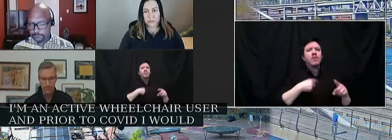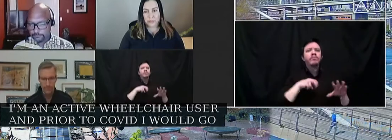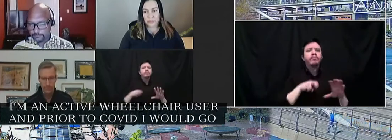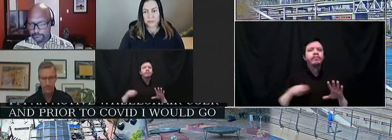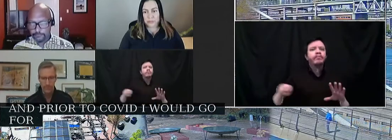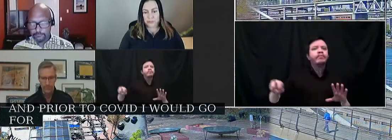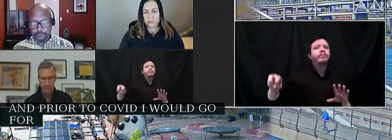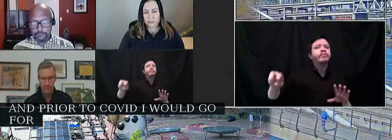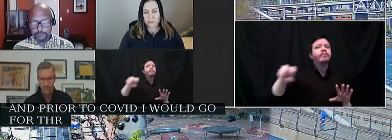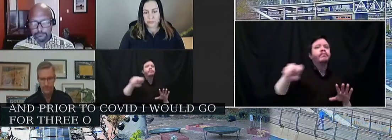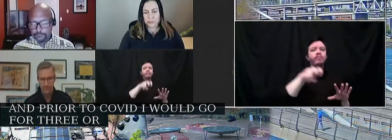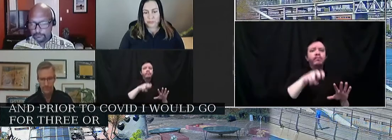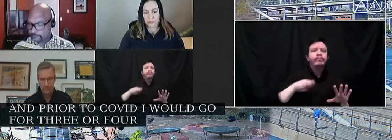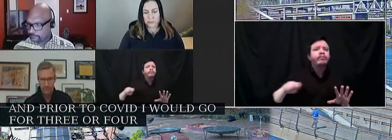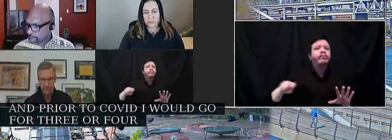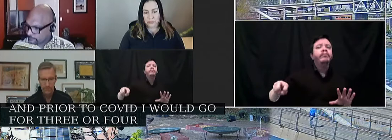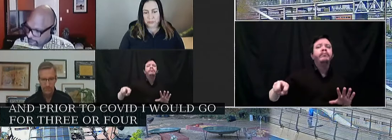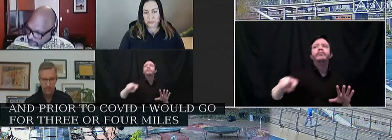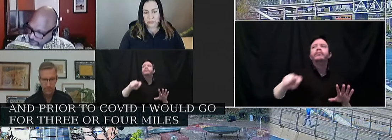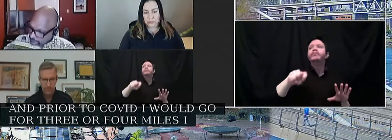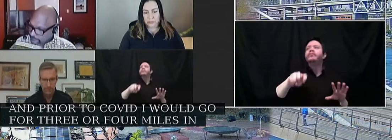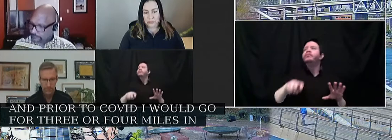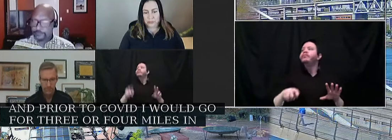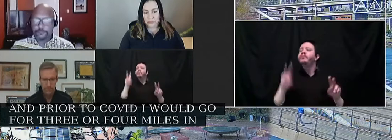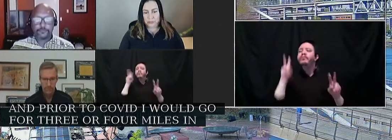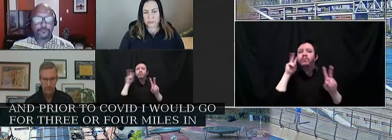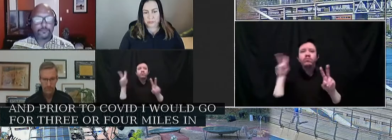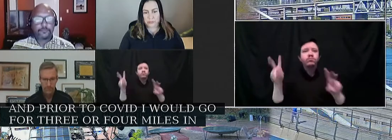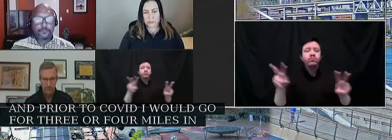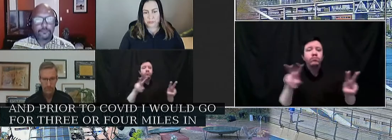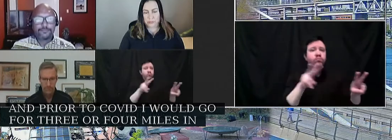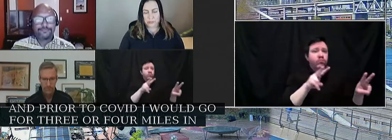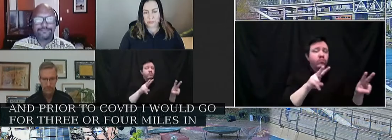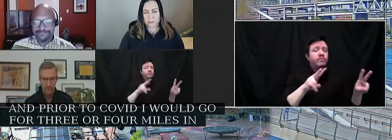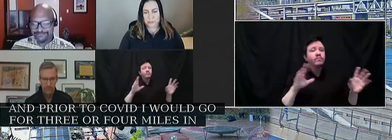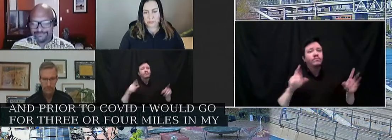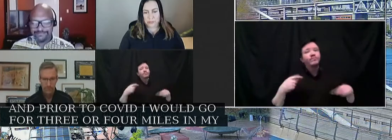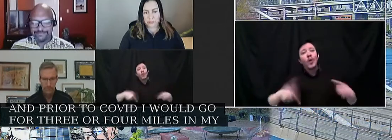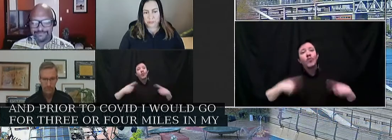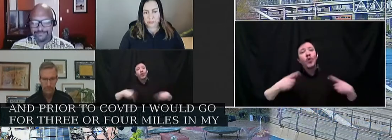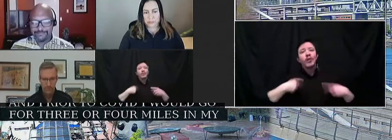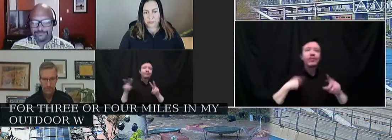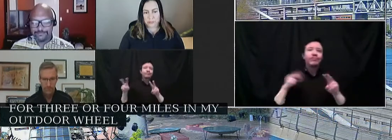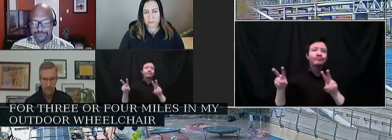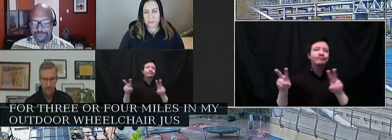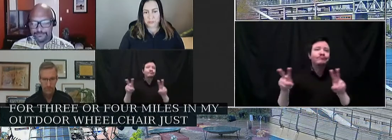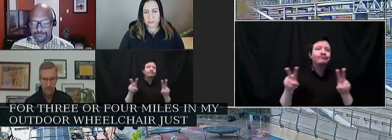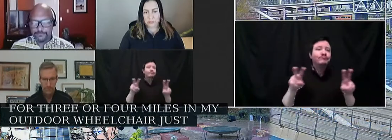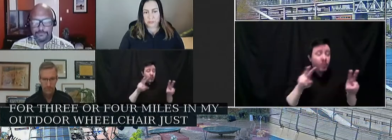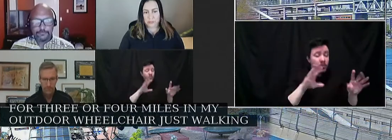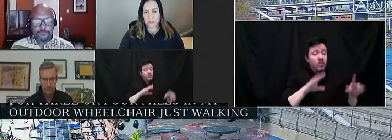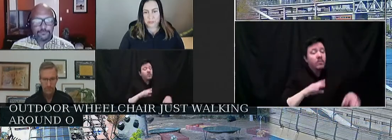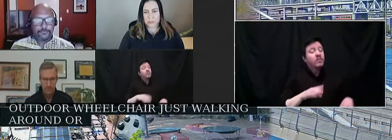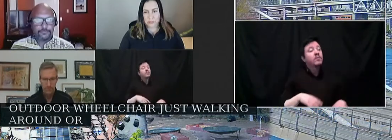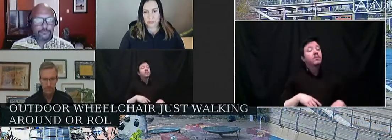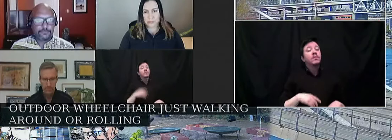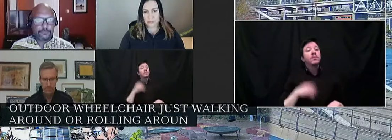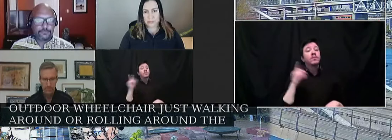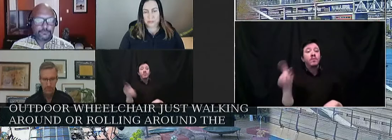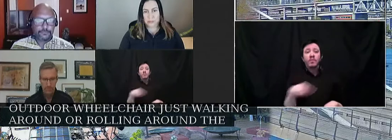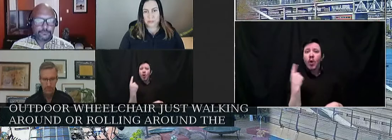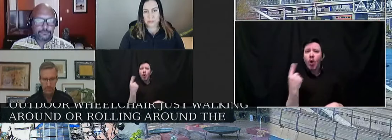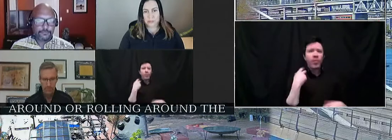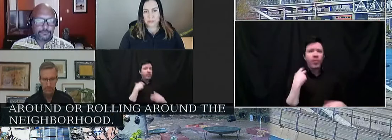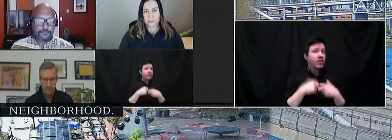my outdoor wheelchair just walking around the neighborhood or rolling around the neighborhood. There has always been a